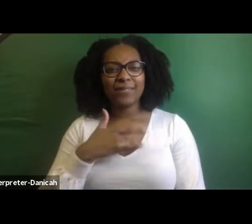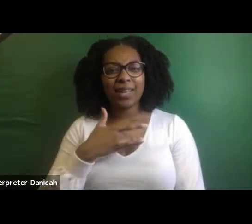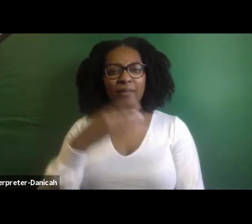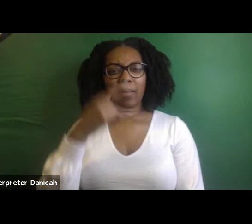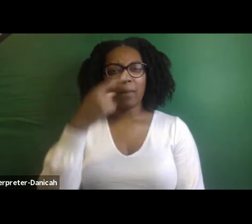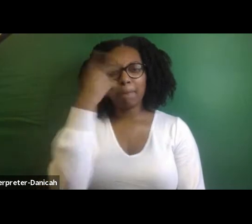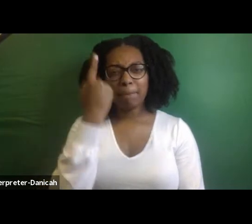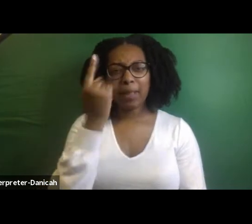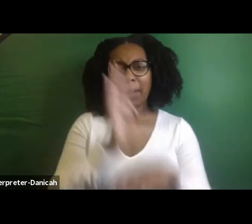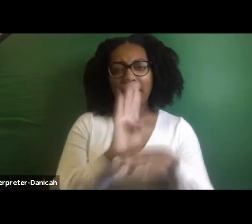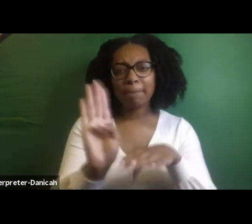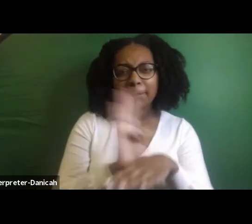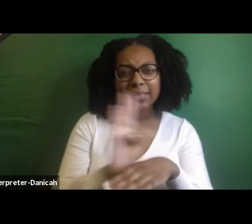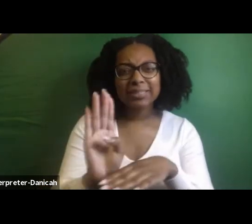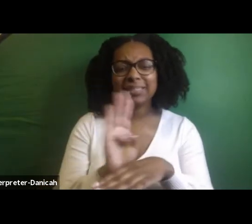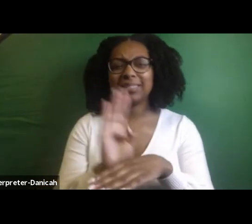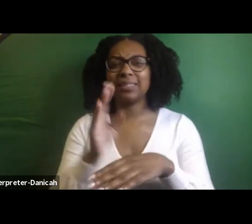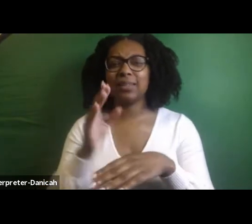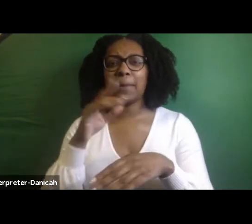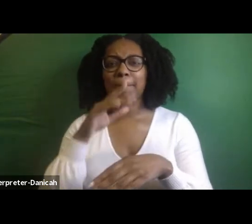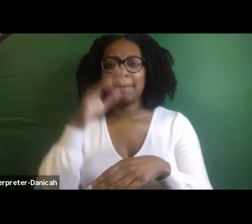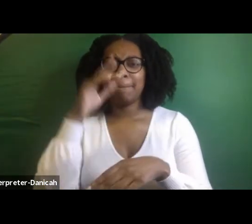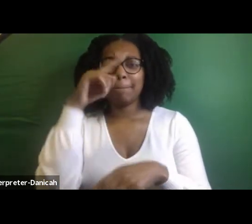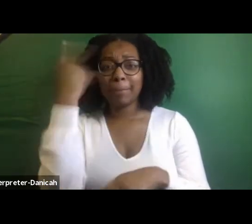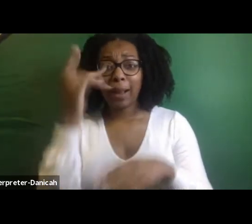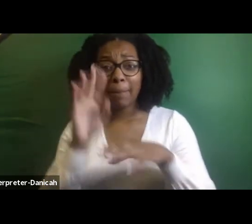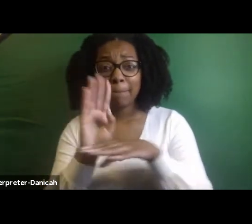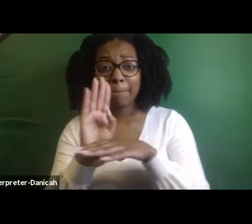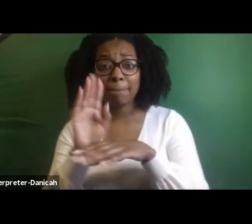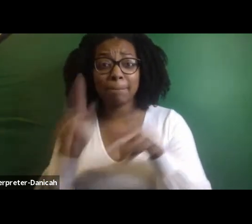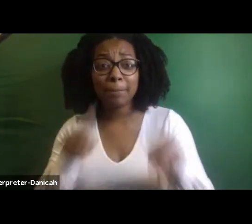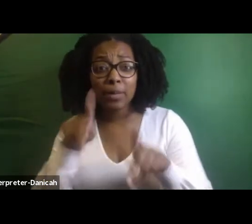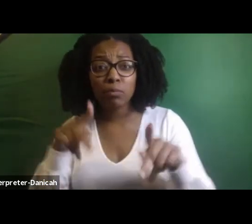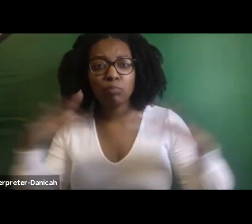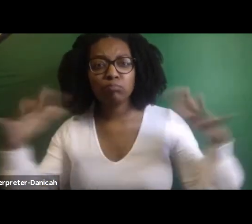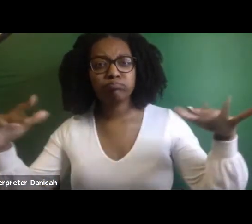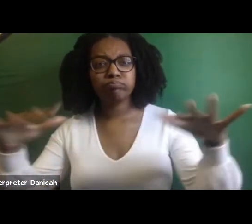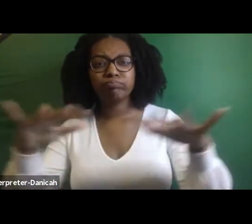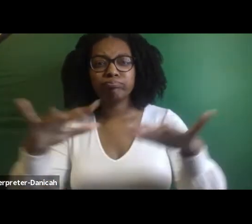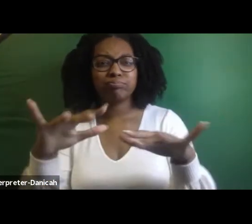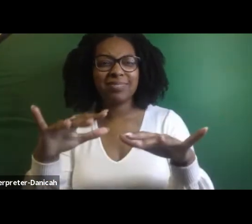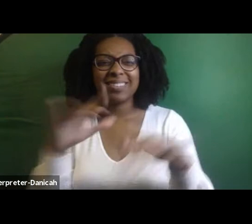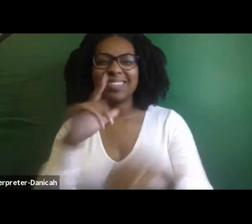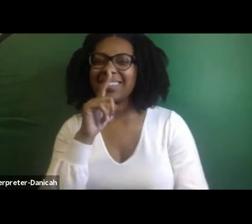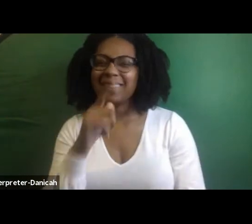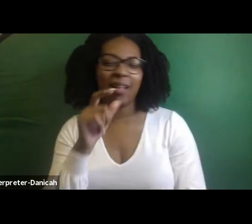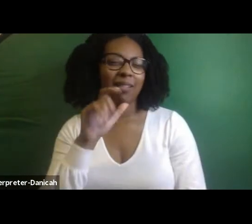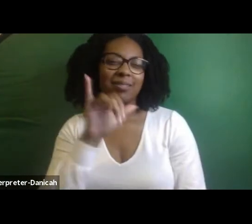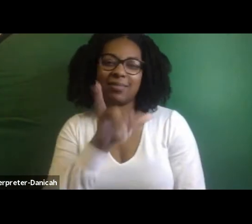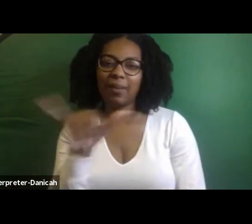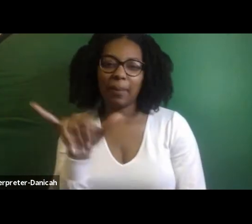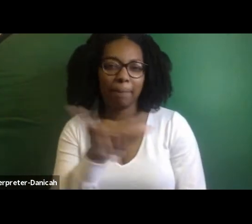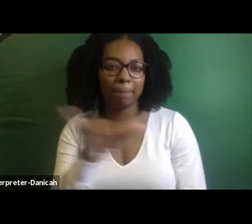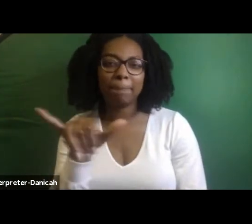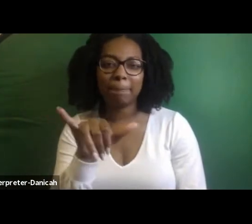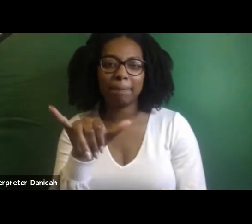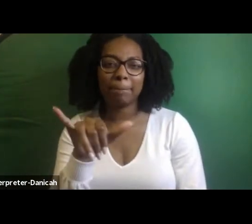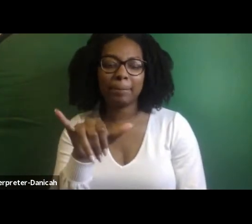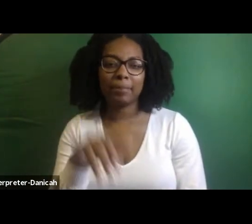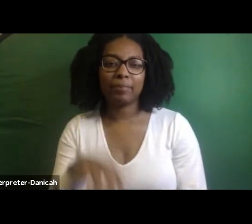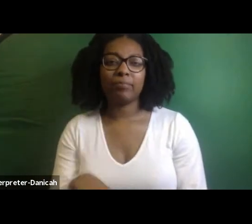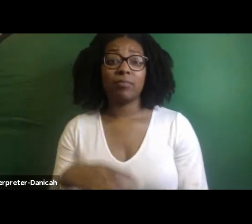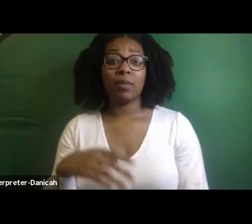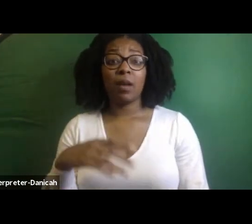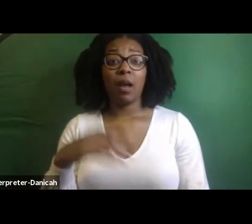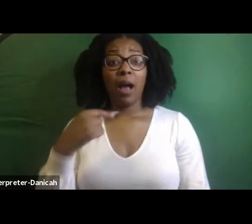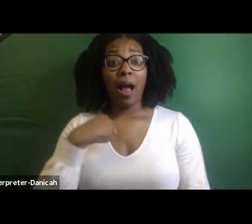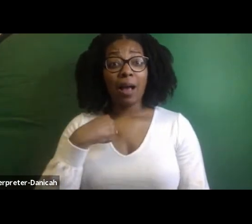Rondo community, it formed me and shaped me as a dance artist in such a way that I remember when I